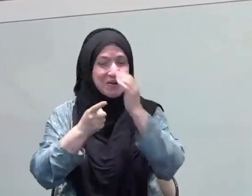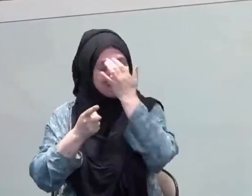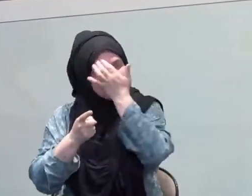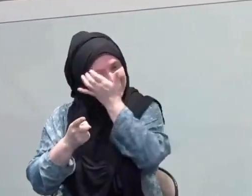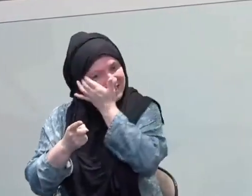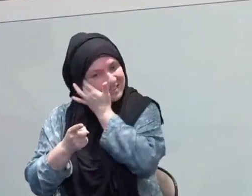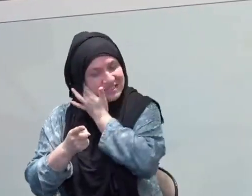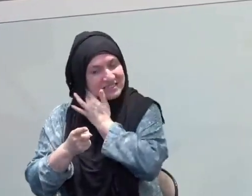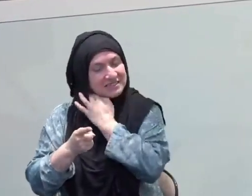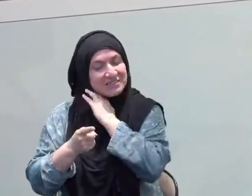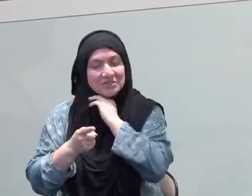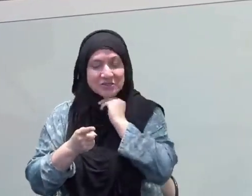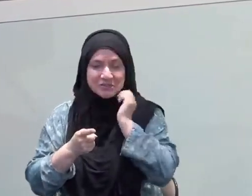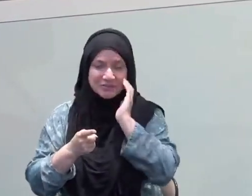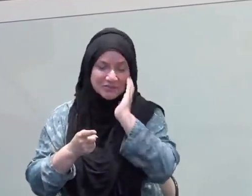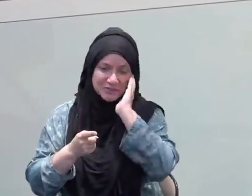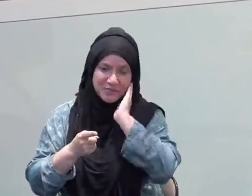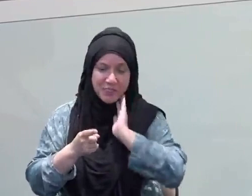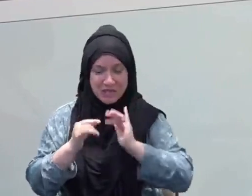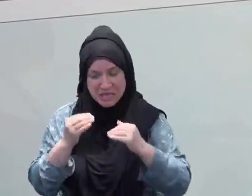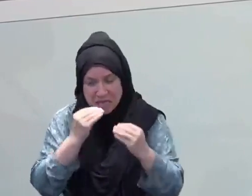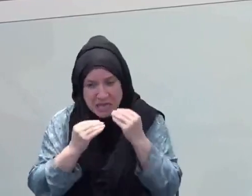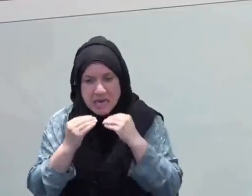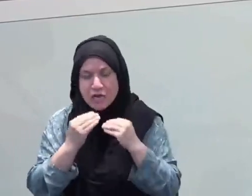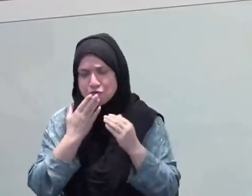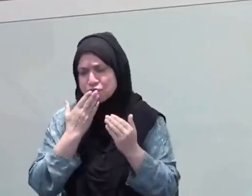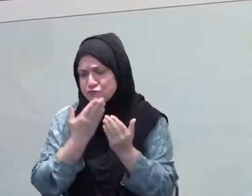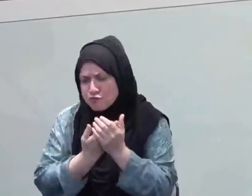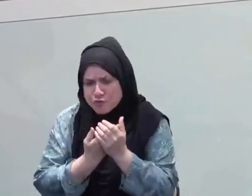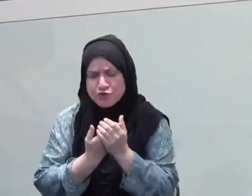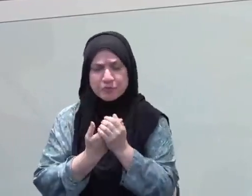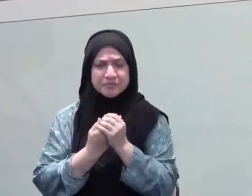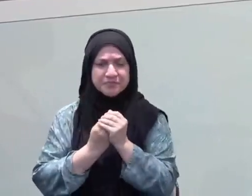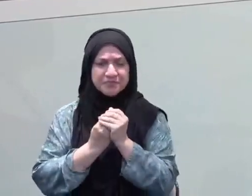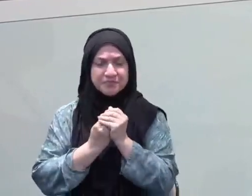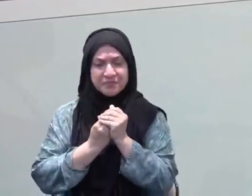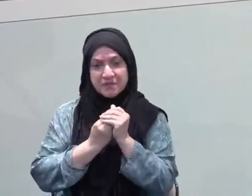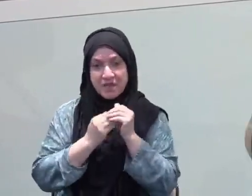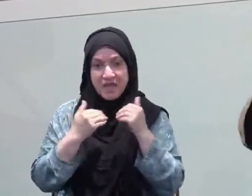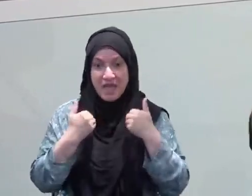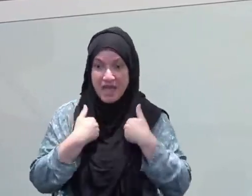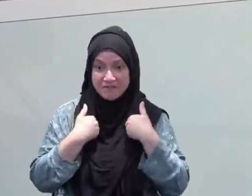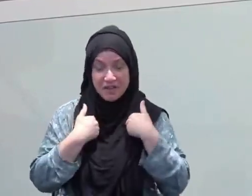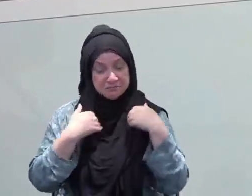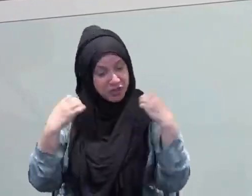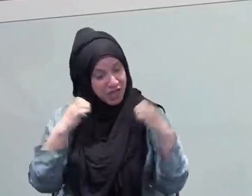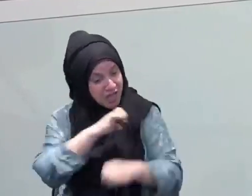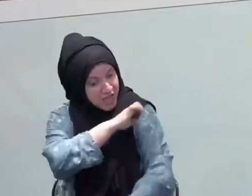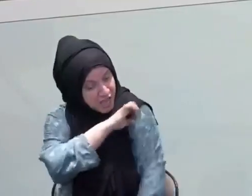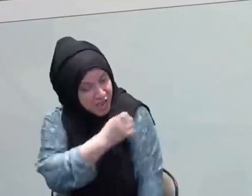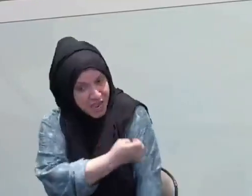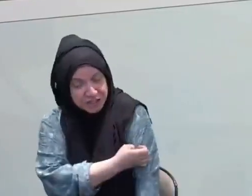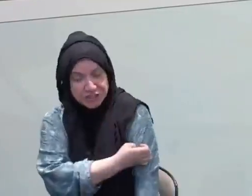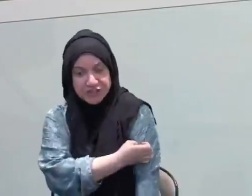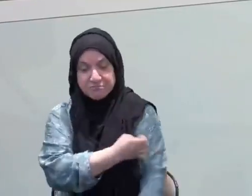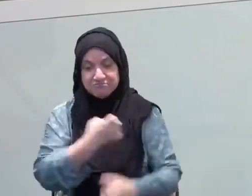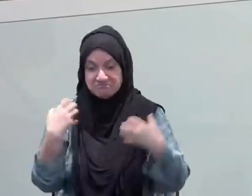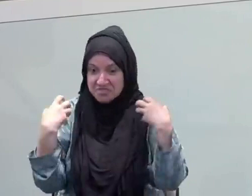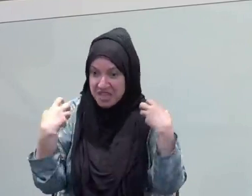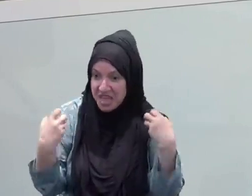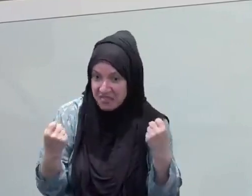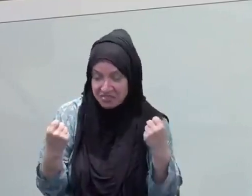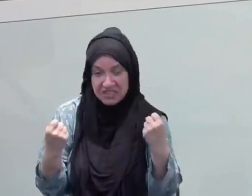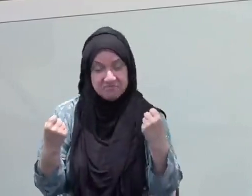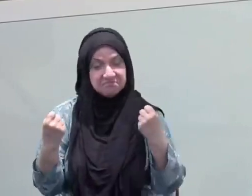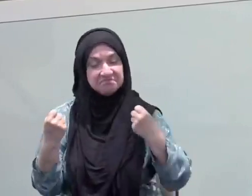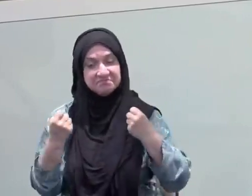-Mudammara would eat a very nutritious meal and they wouldn't eat too heavy. They'd eat something very nutritious